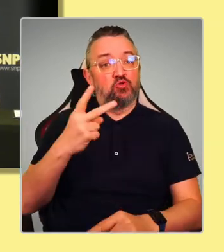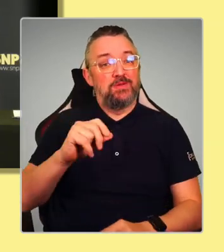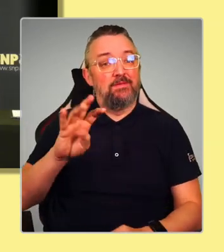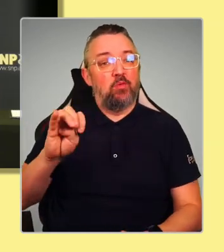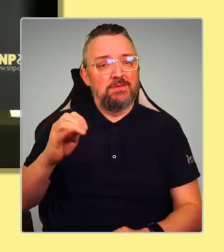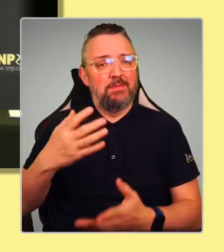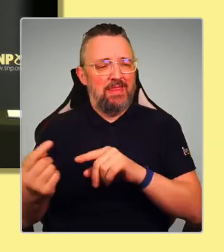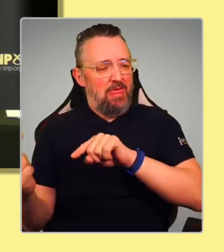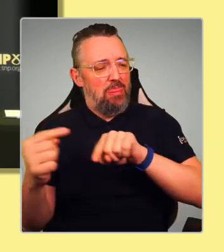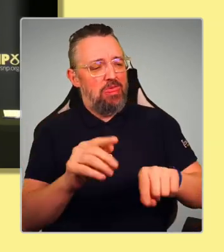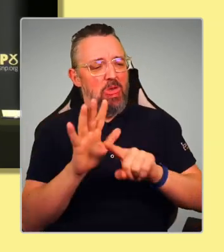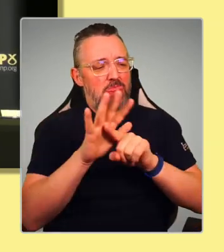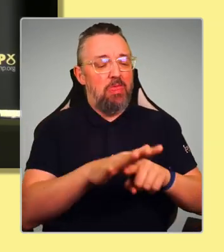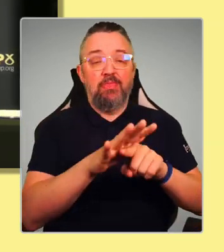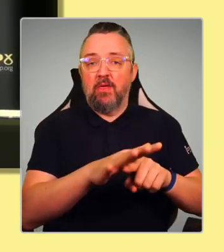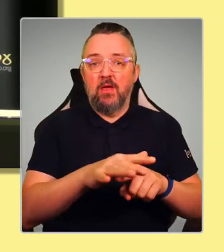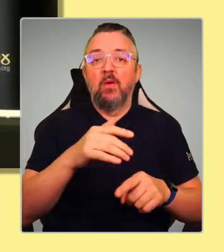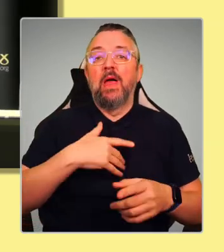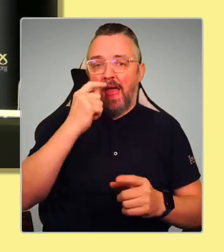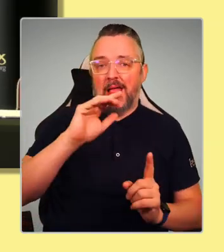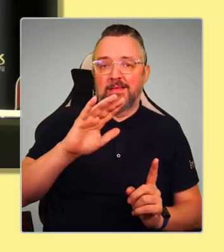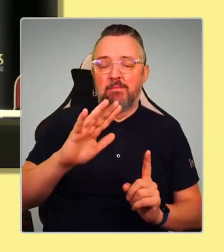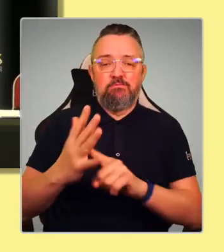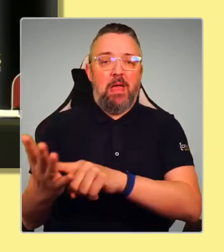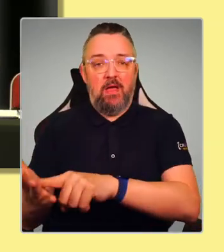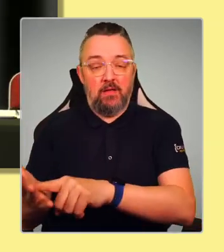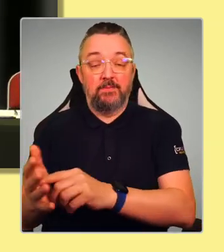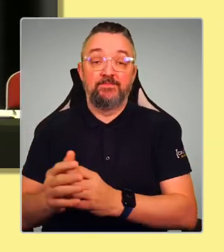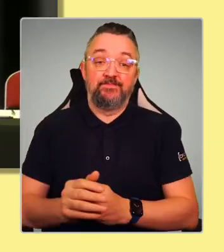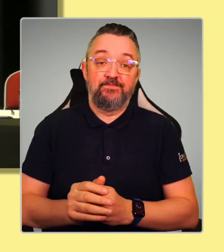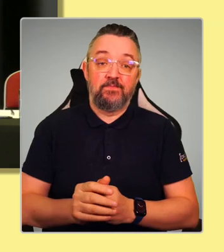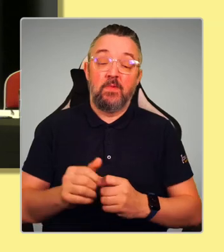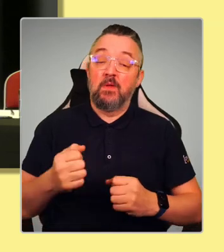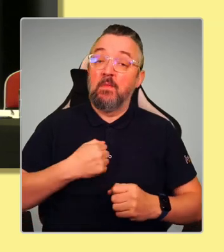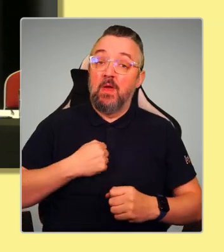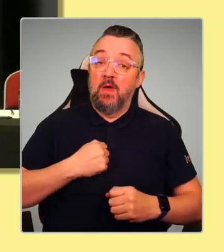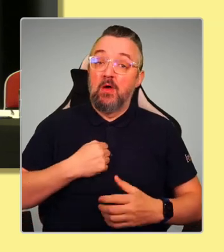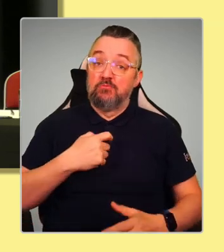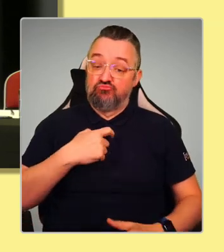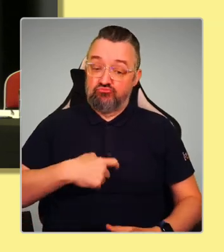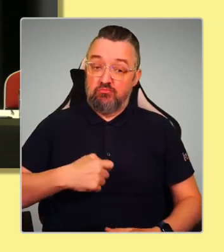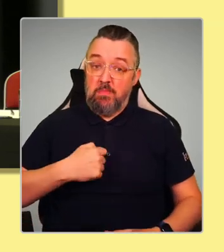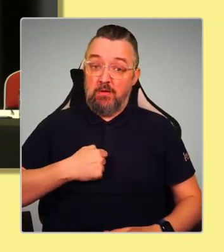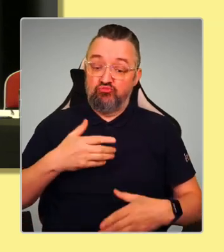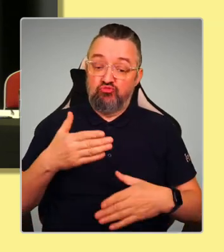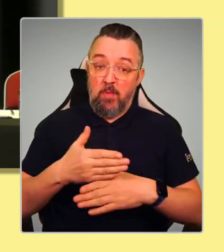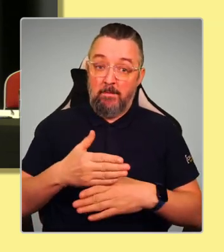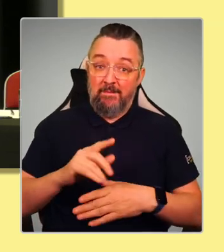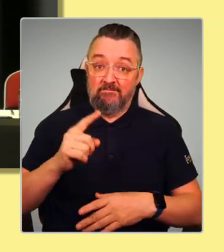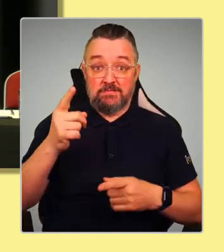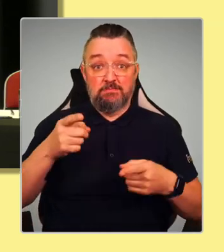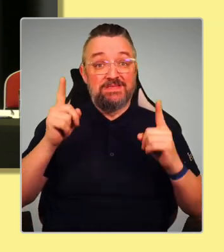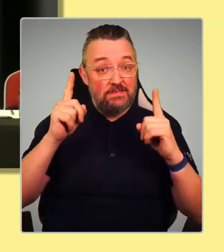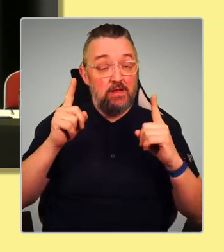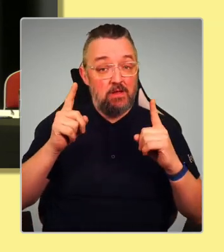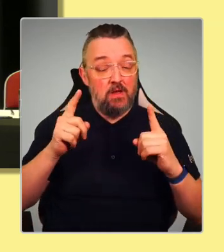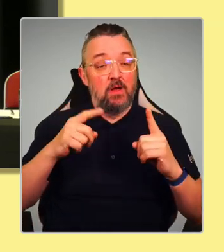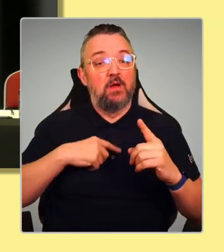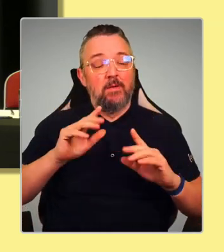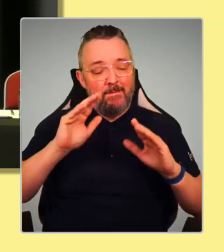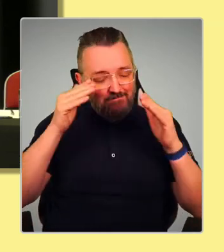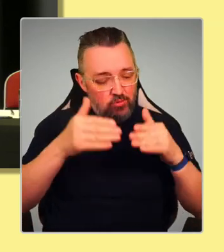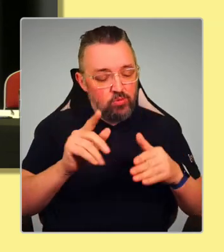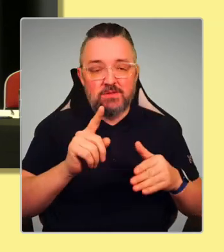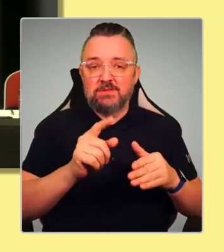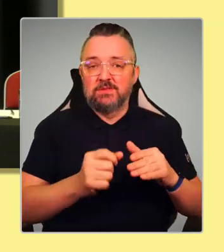So as first minister, I would see it as my role to focus on the priorities of the people of Scotland.